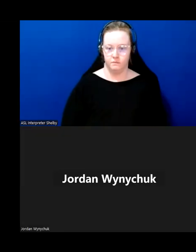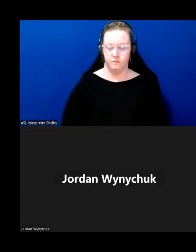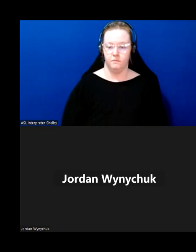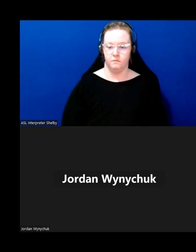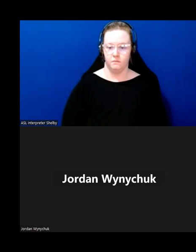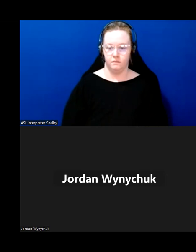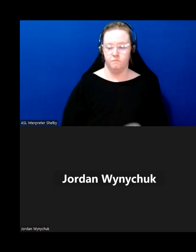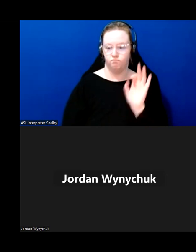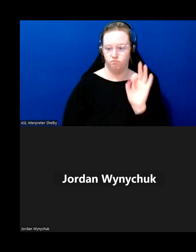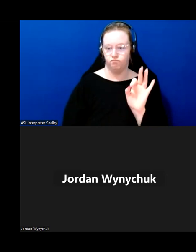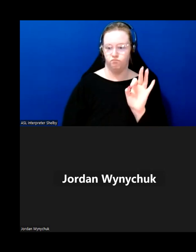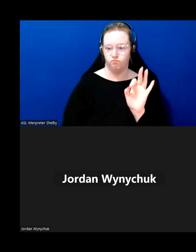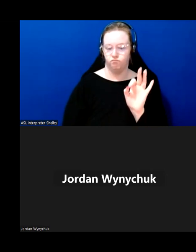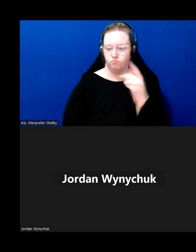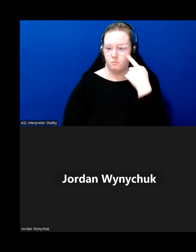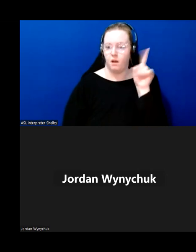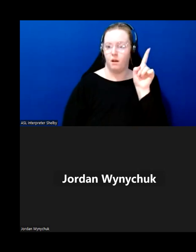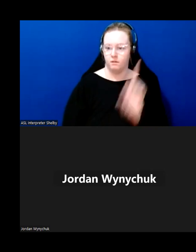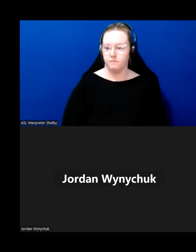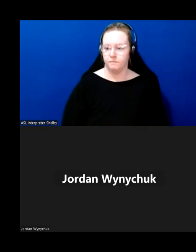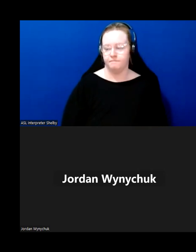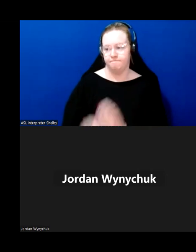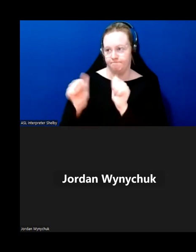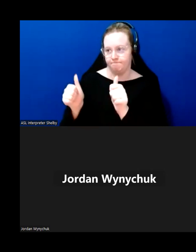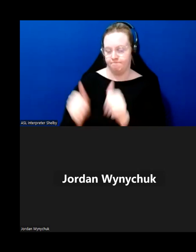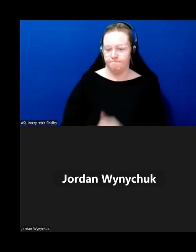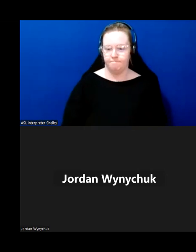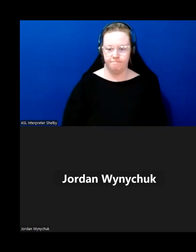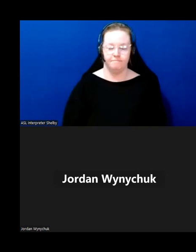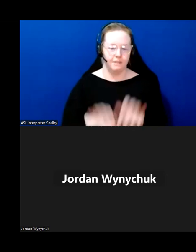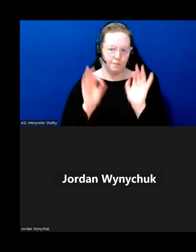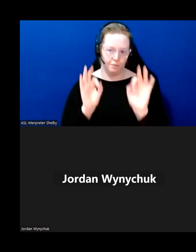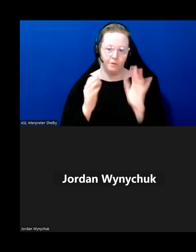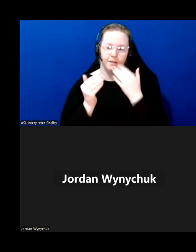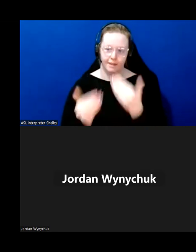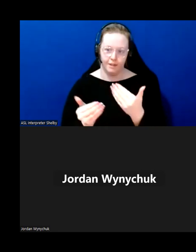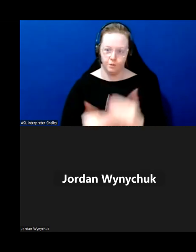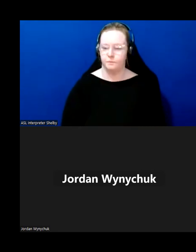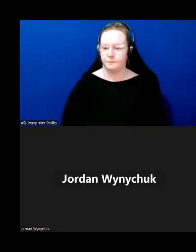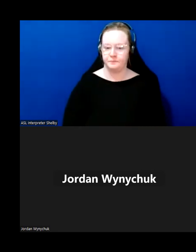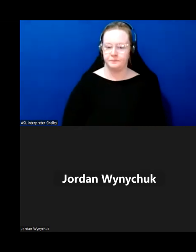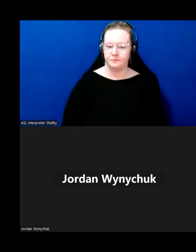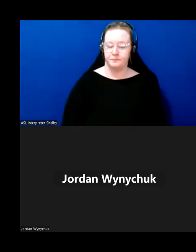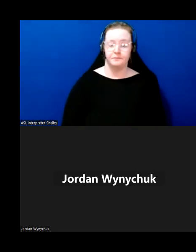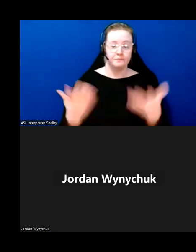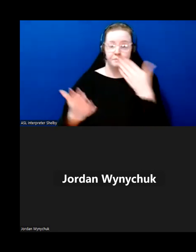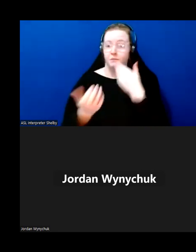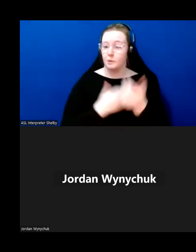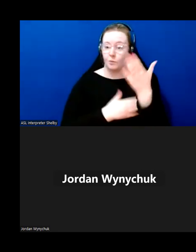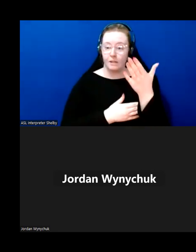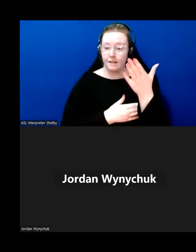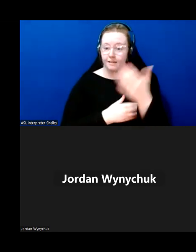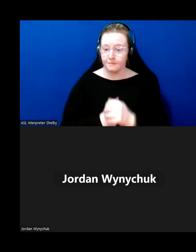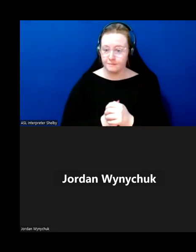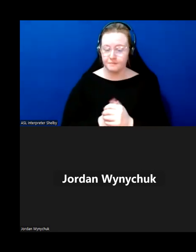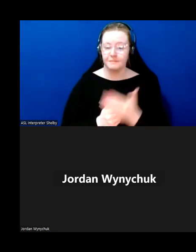there we go all good all good perfect thank you so much so good morning everyone uh